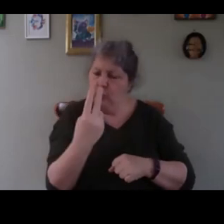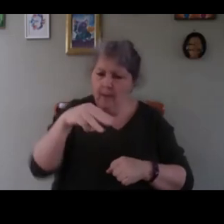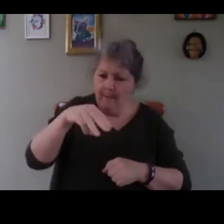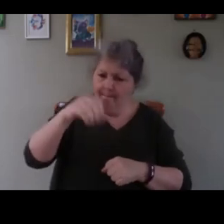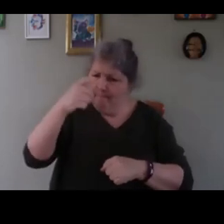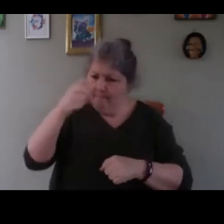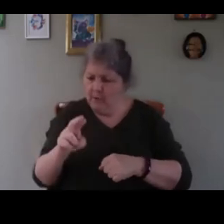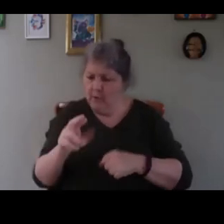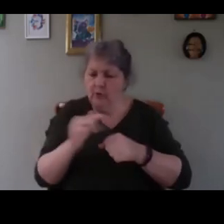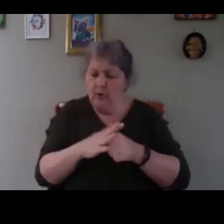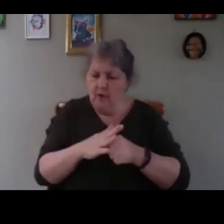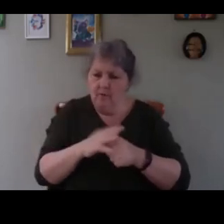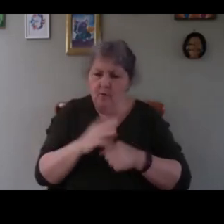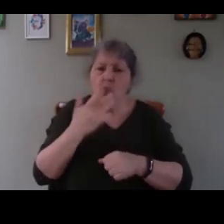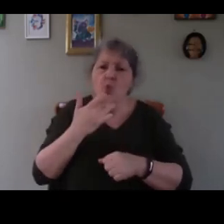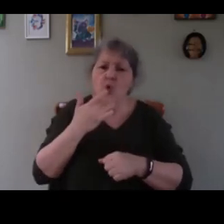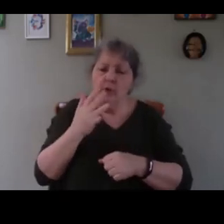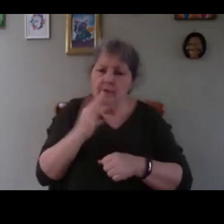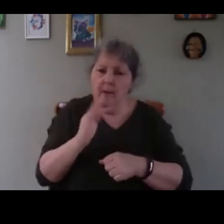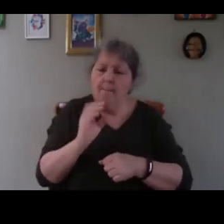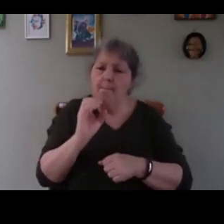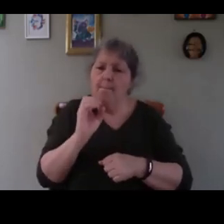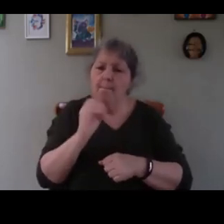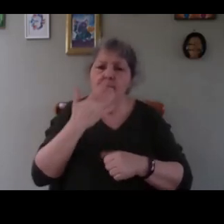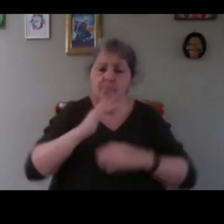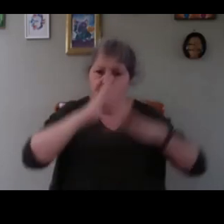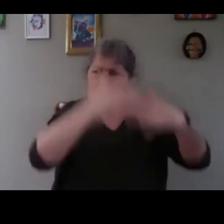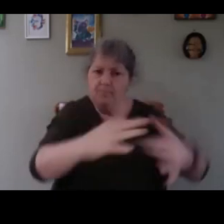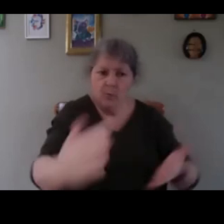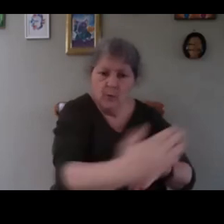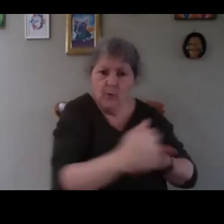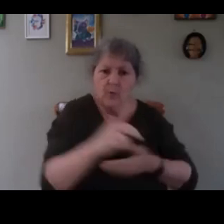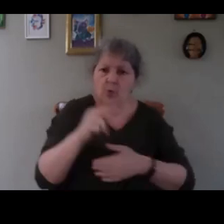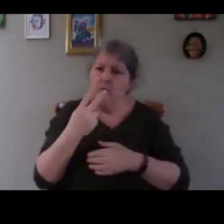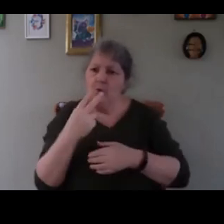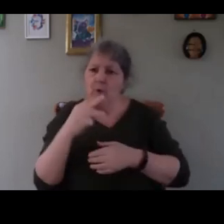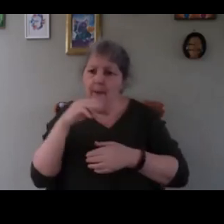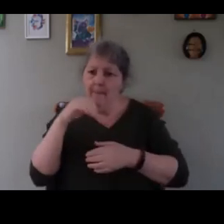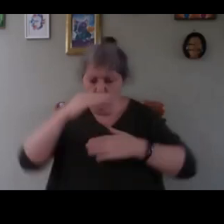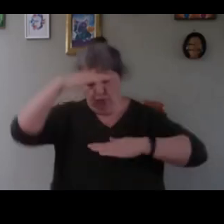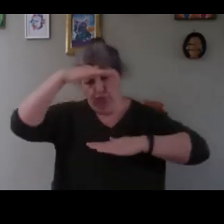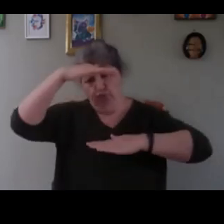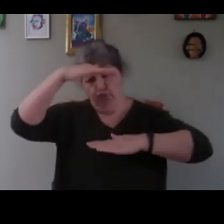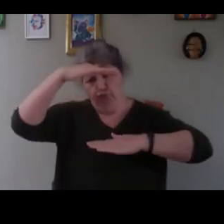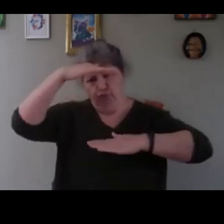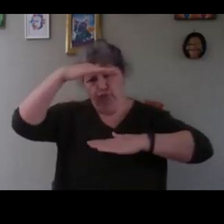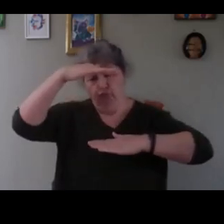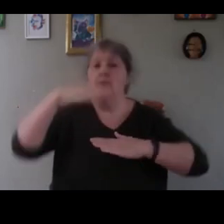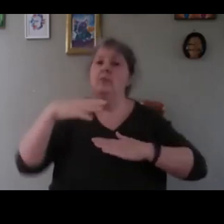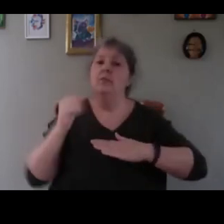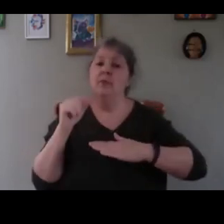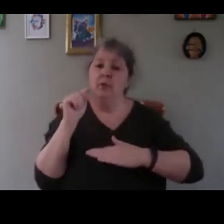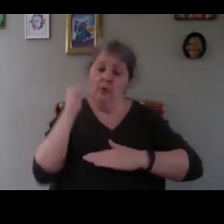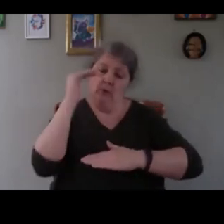water in the ocean two meters on top the last two meters you have the